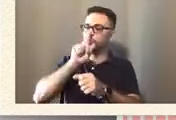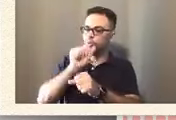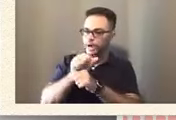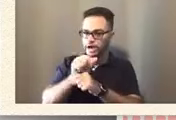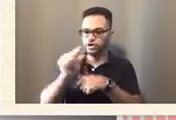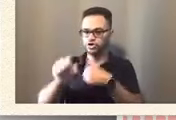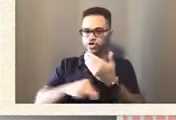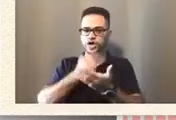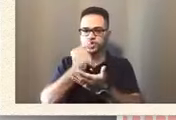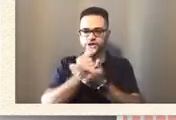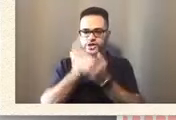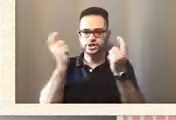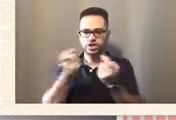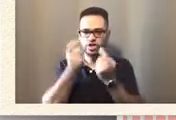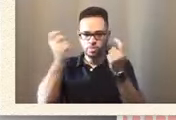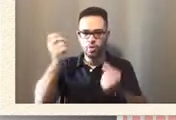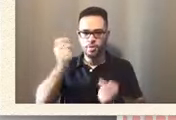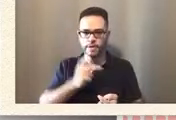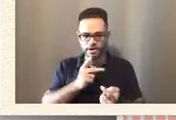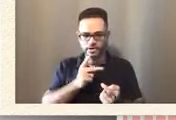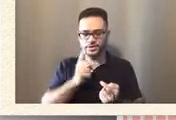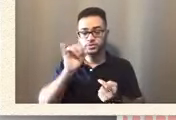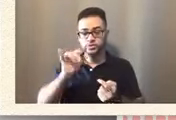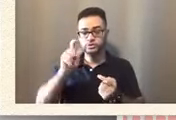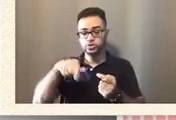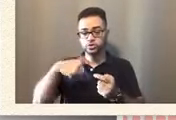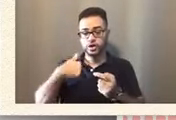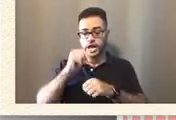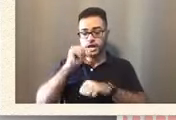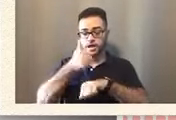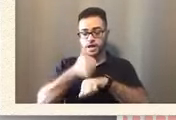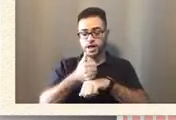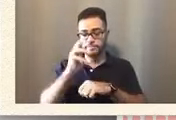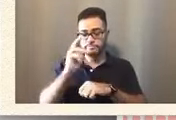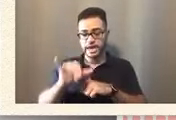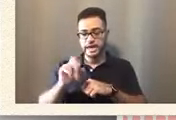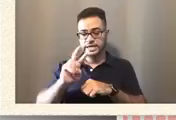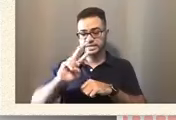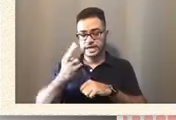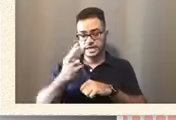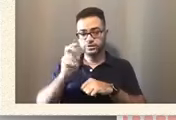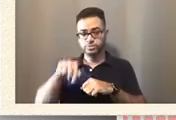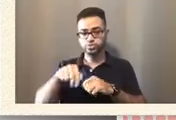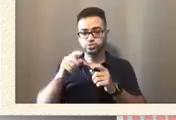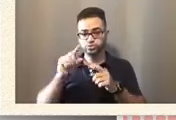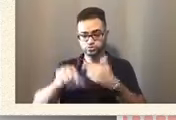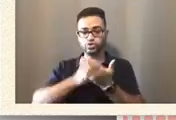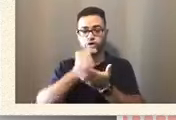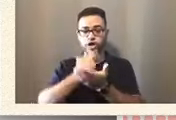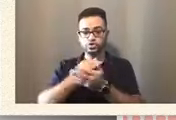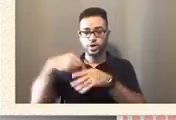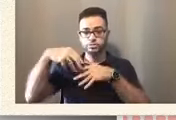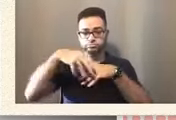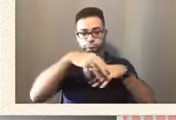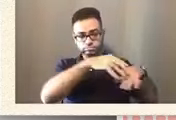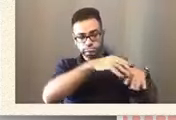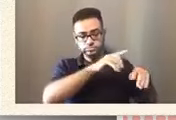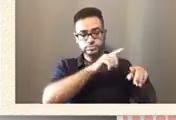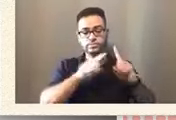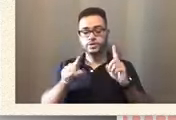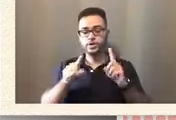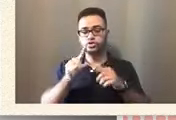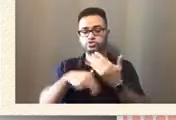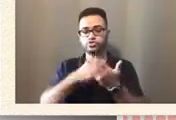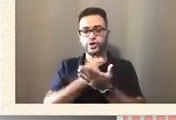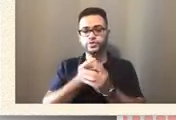It was scheduled on May 2nd that he's supposed to work on stage. He graduated from MDC. We